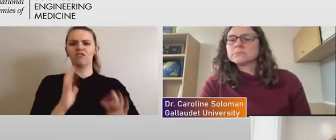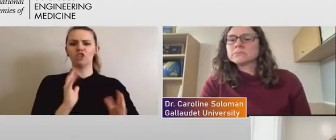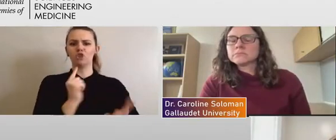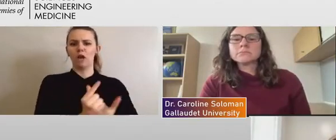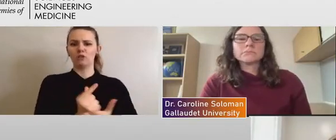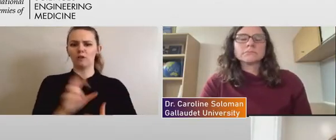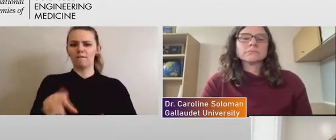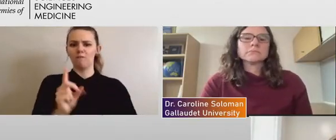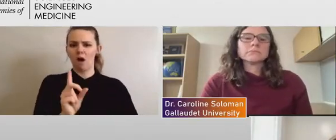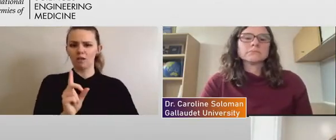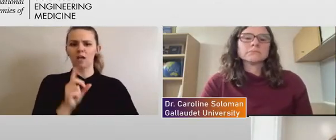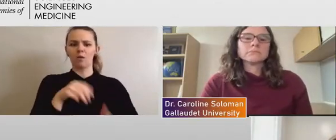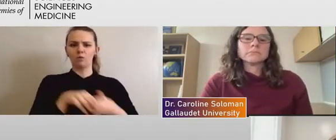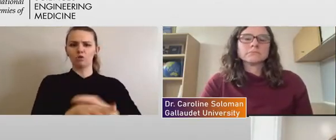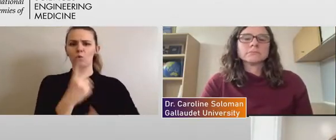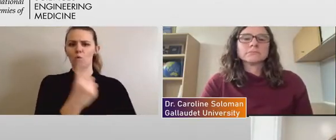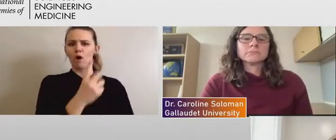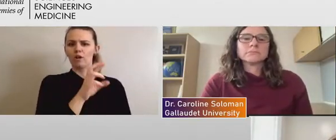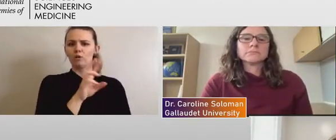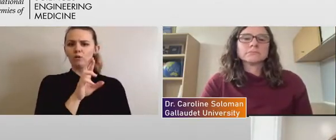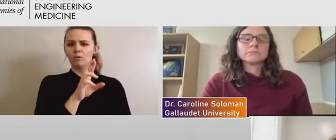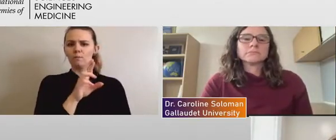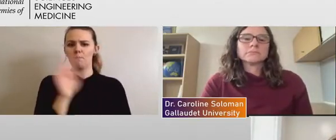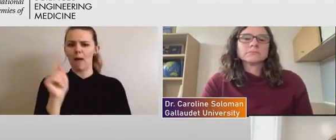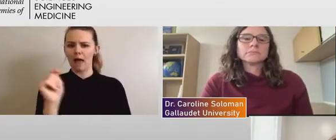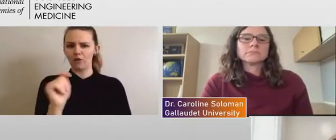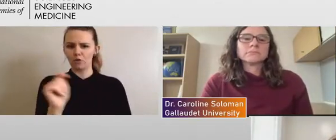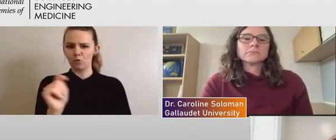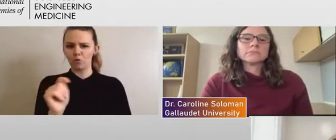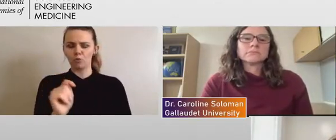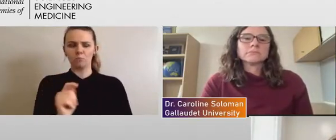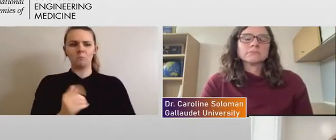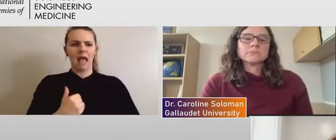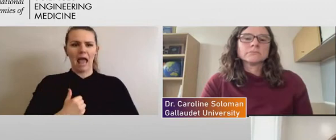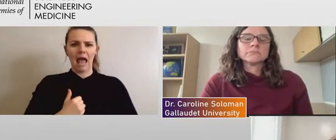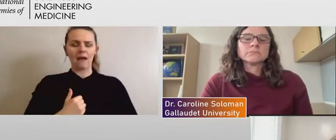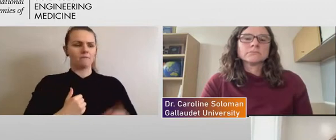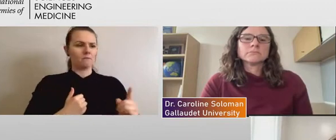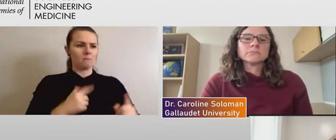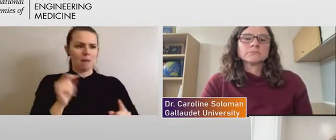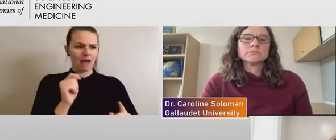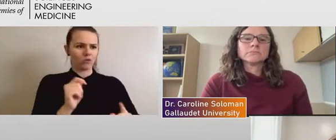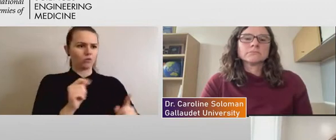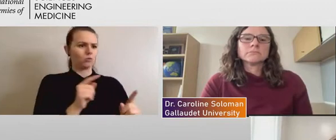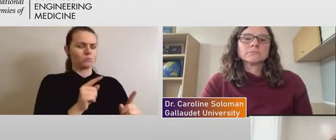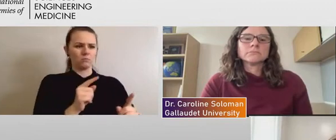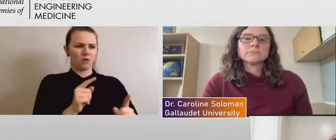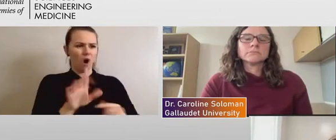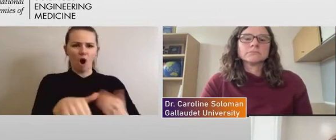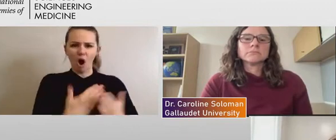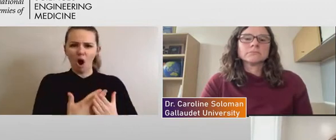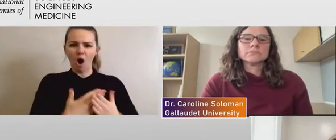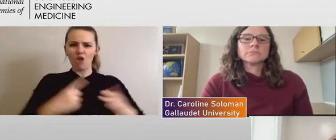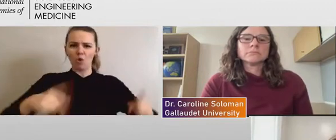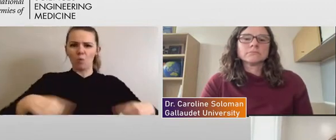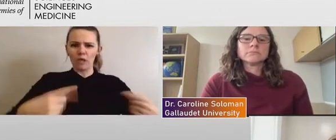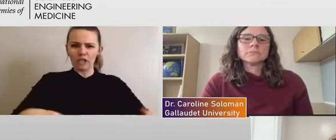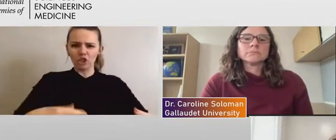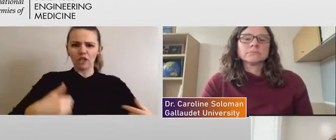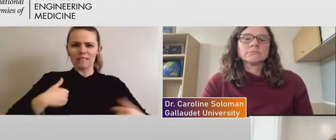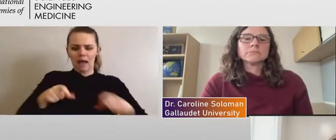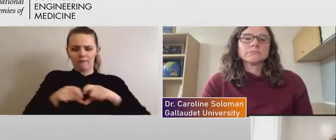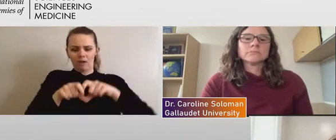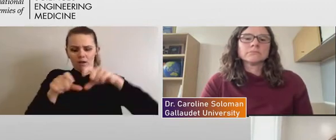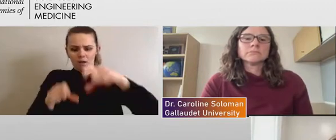So all the mail rooms were kind of right-handed as a wheelchair rider, if you wanted to transfer onto the toilet, or if you had a stroke, the,